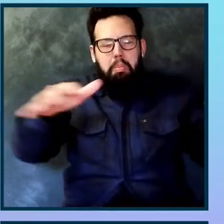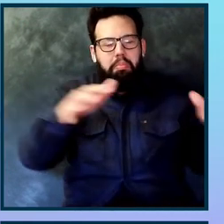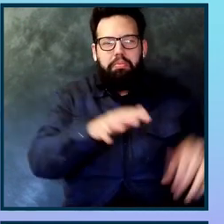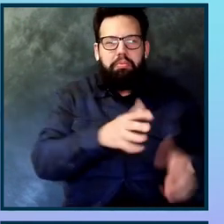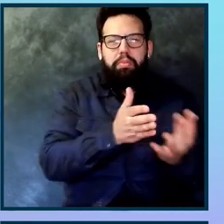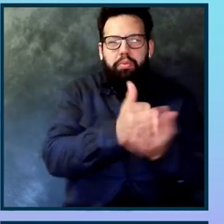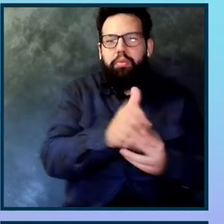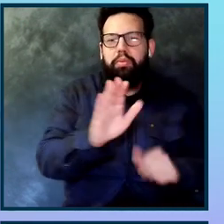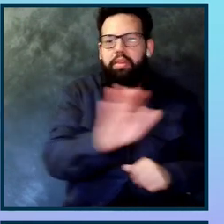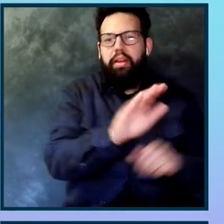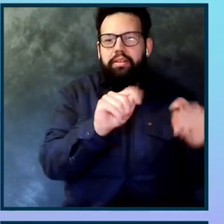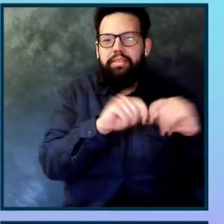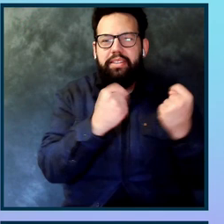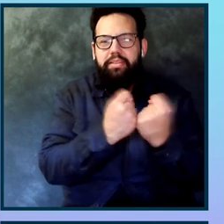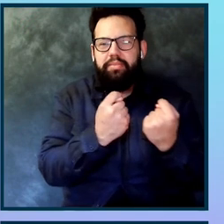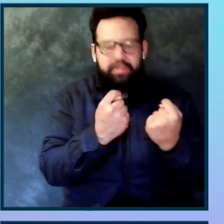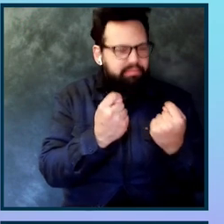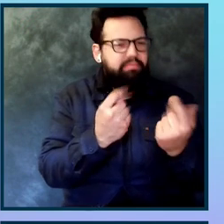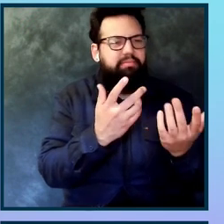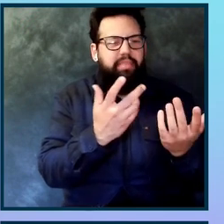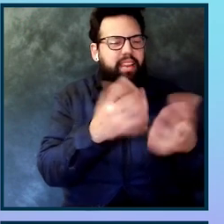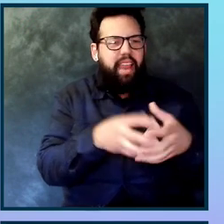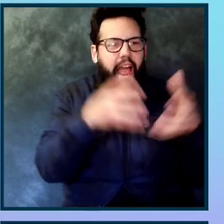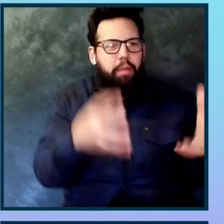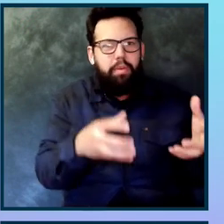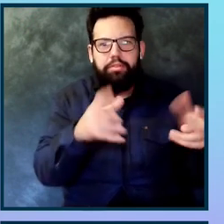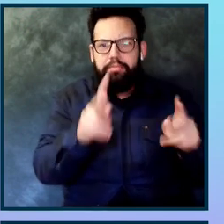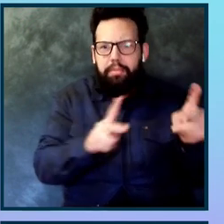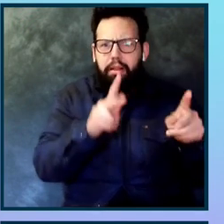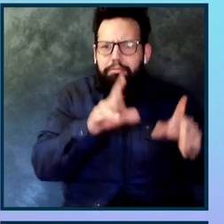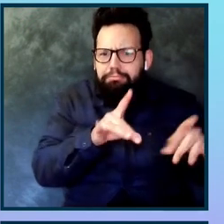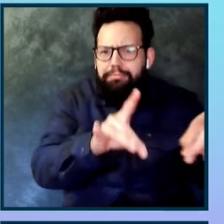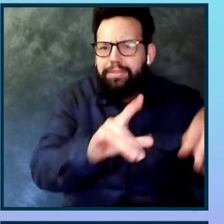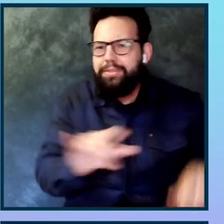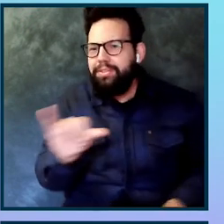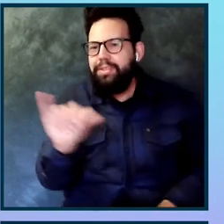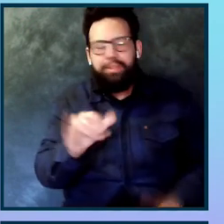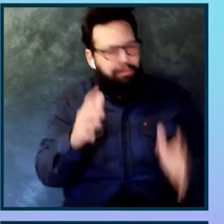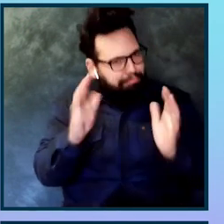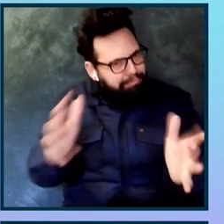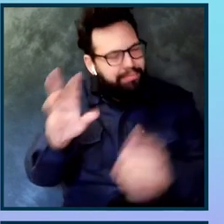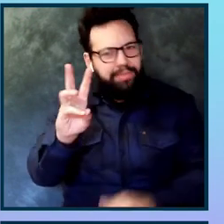me at how much they're getting out of it. So, the AXE Power User Award to Workday. Congratulations.